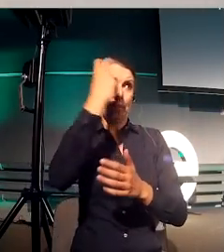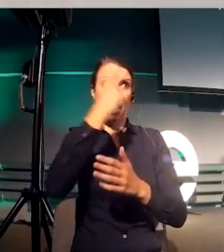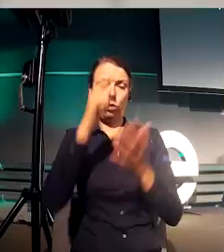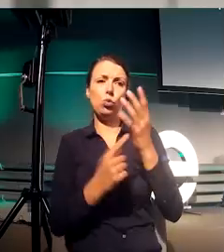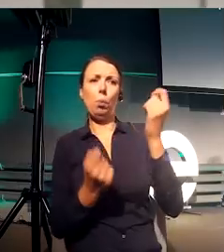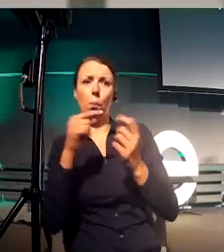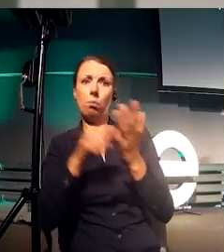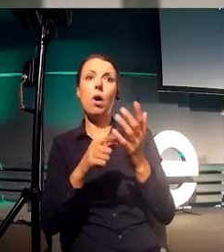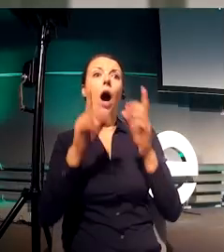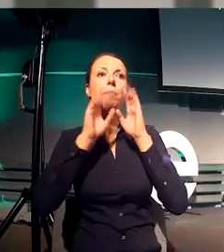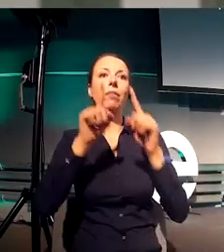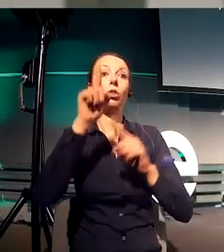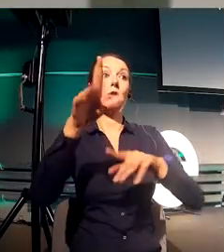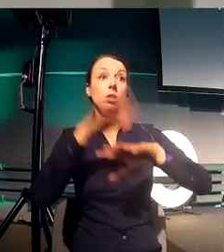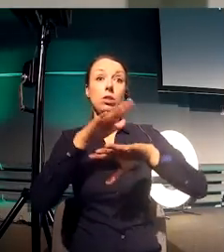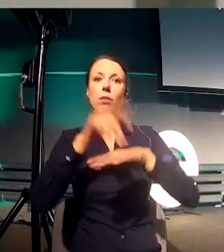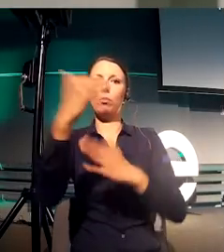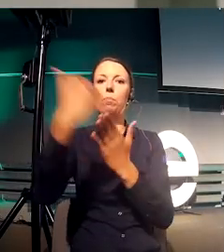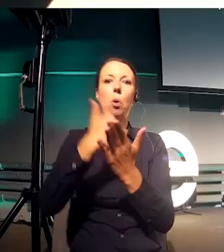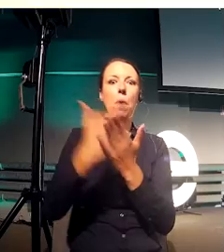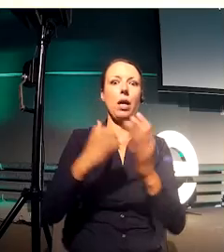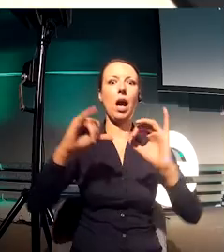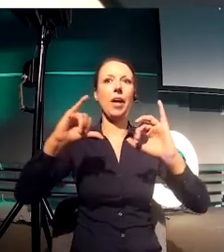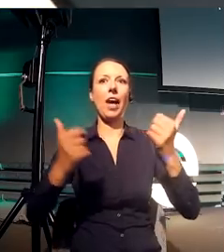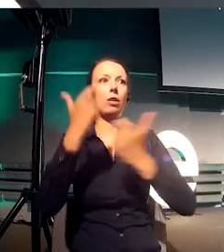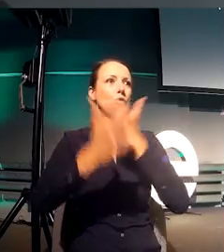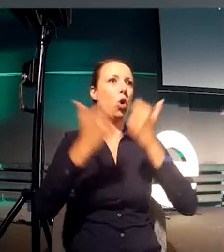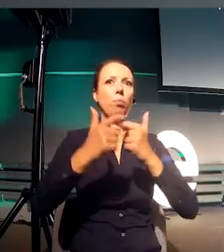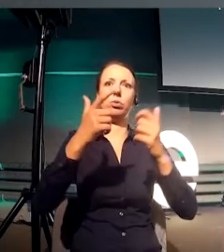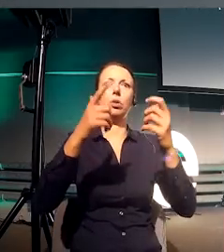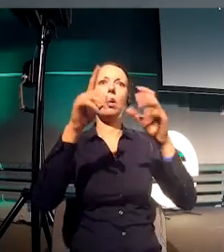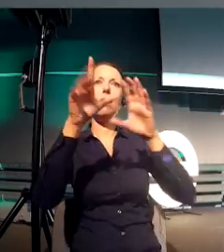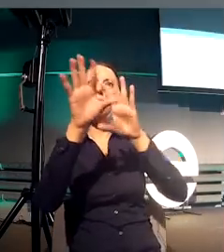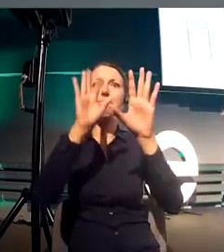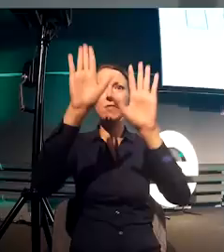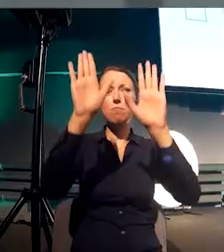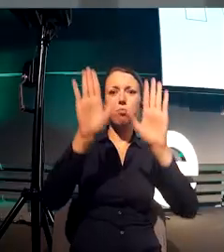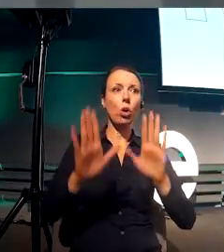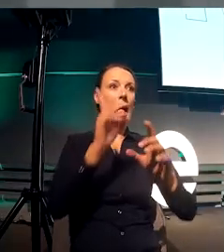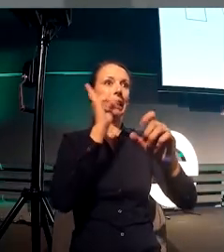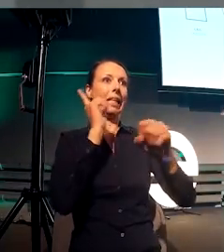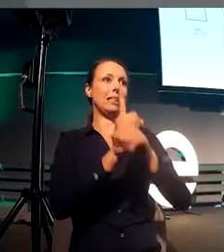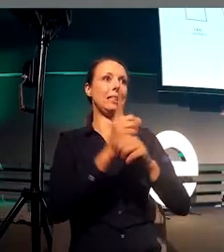a reason to make a design decision for pixels. And it's made up of my five best friends.